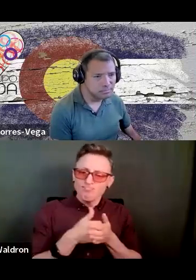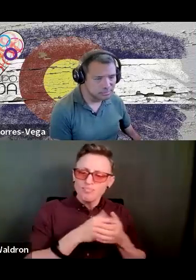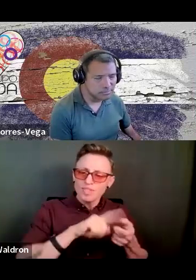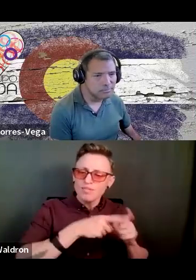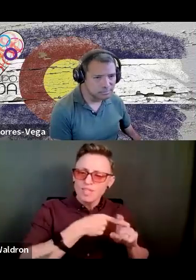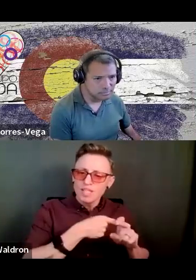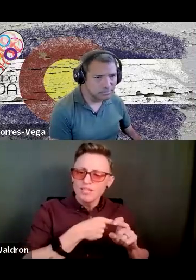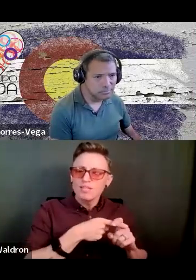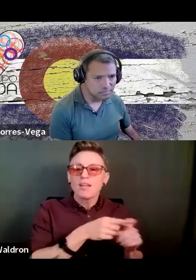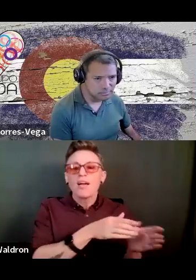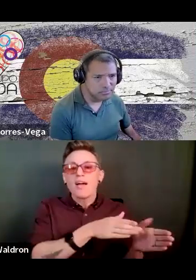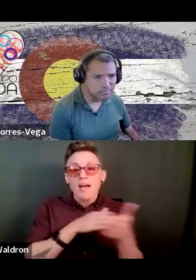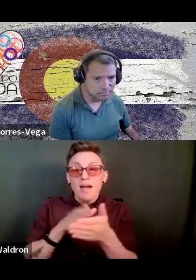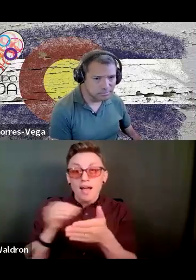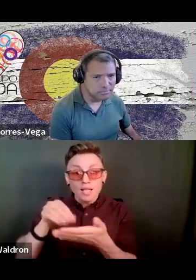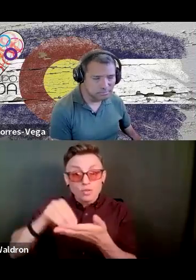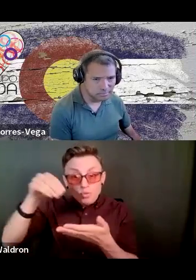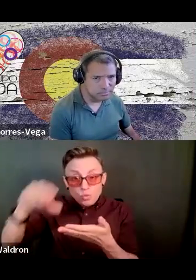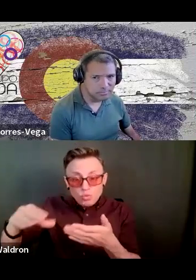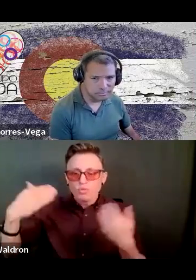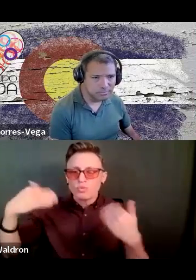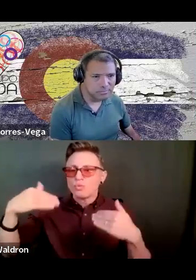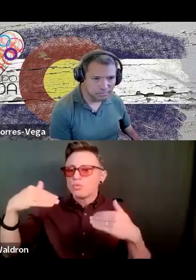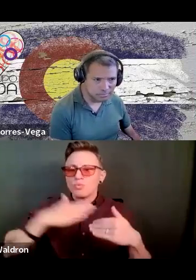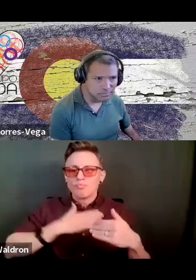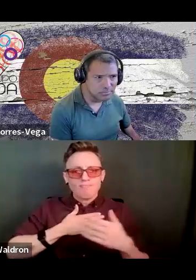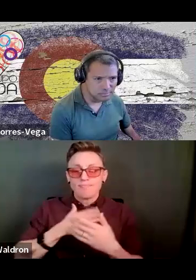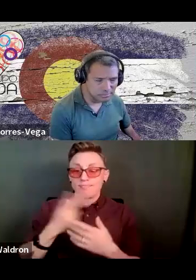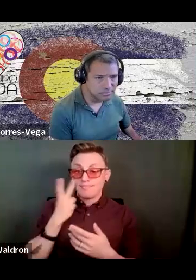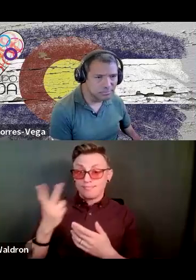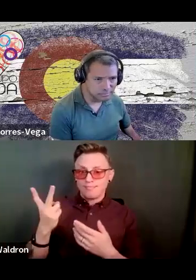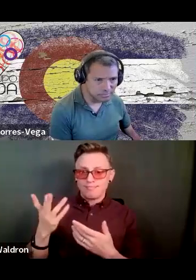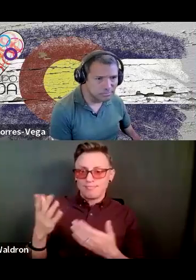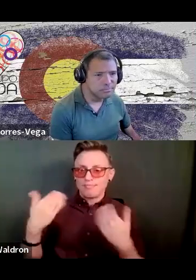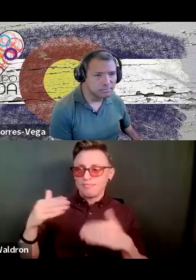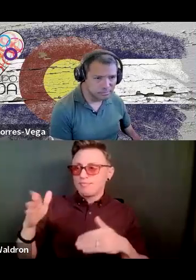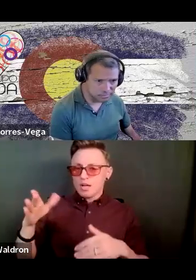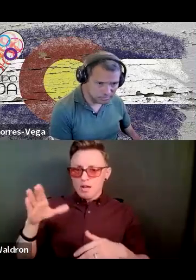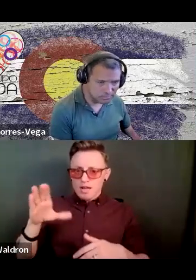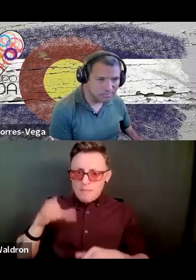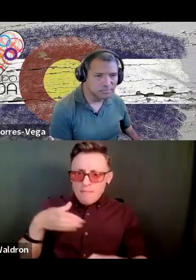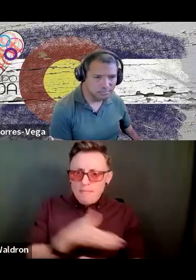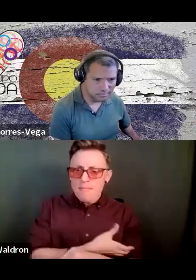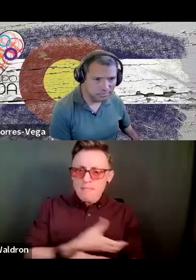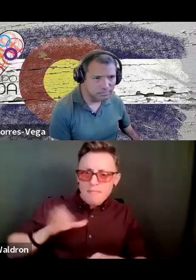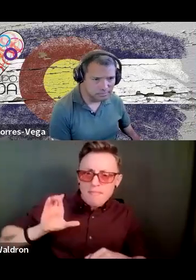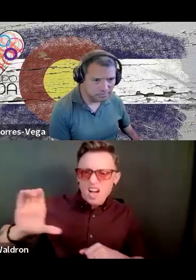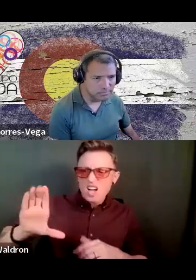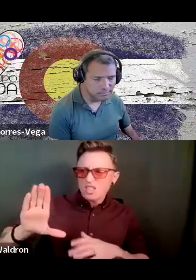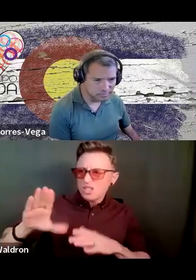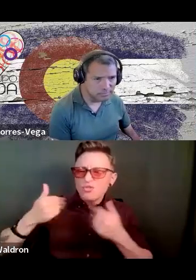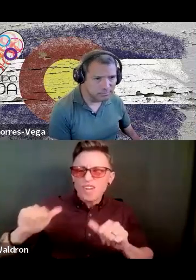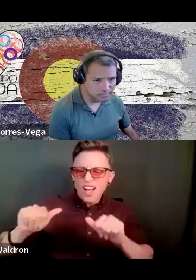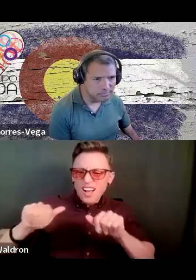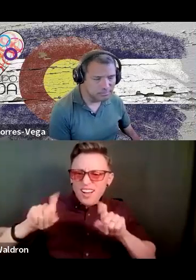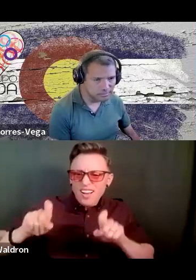my students, my students, when I see them get empowered and try new things, you know,